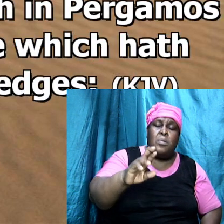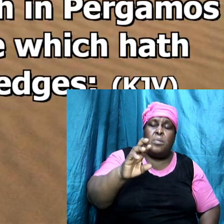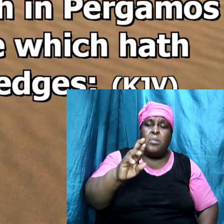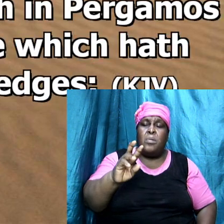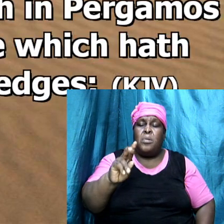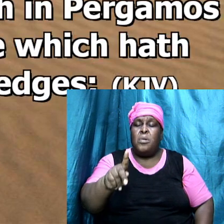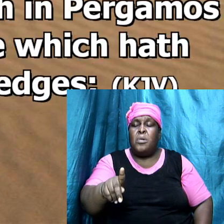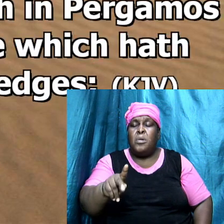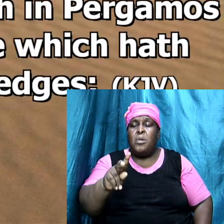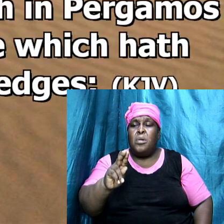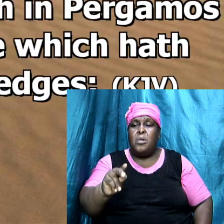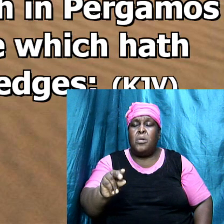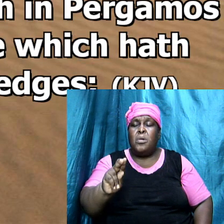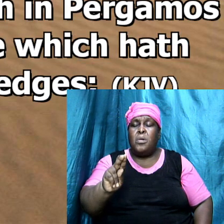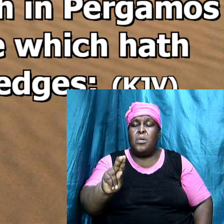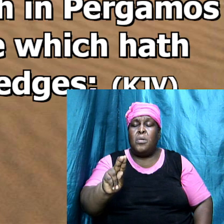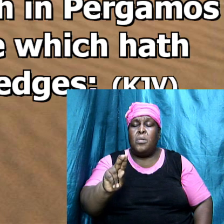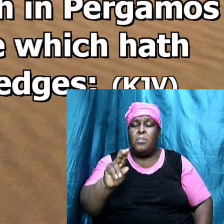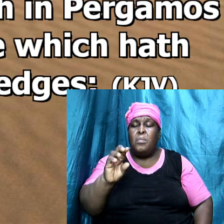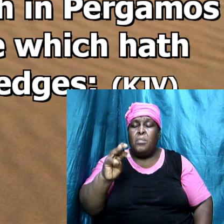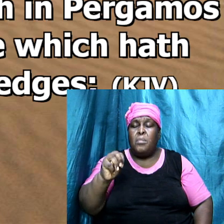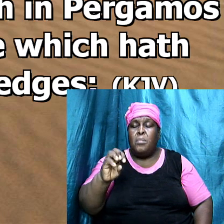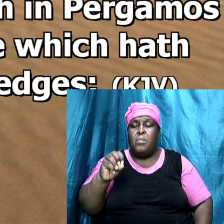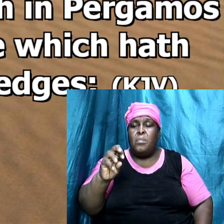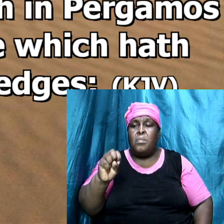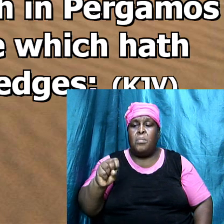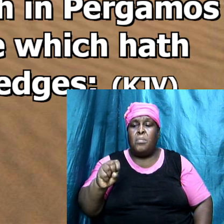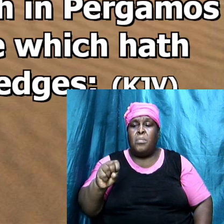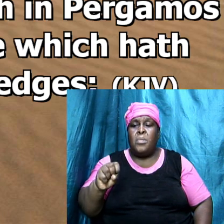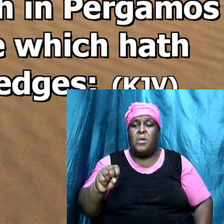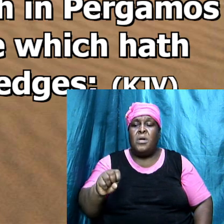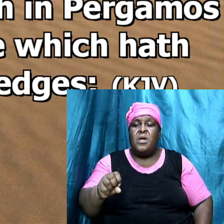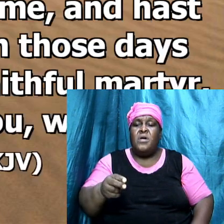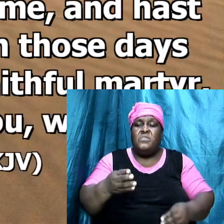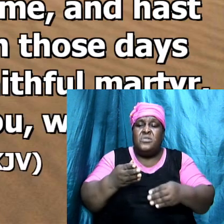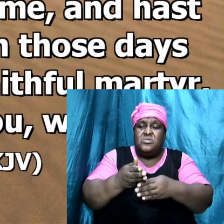saith he which hath the sharp sword with two edges.